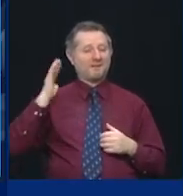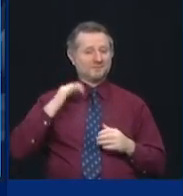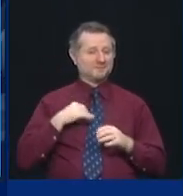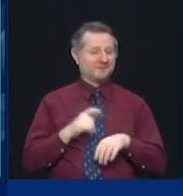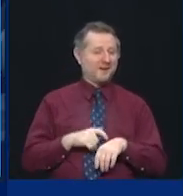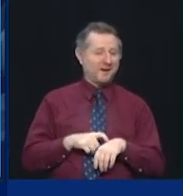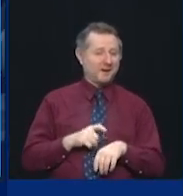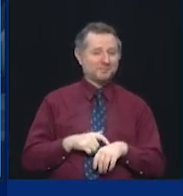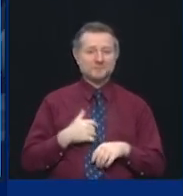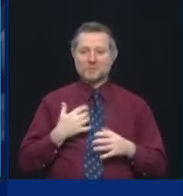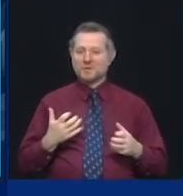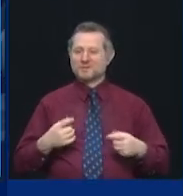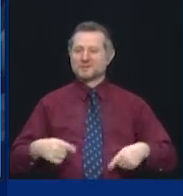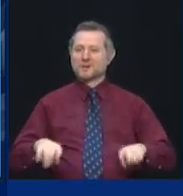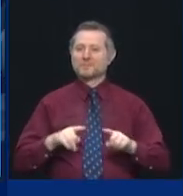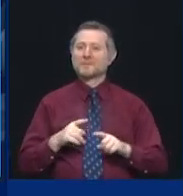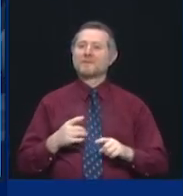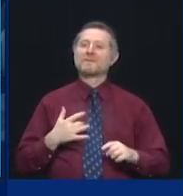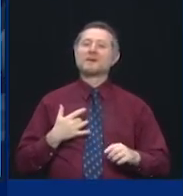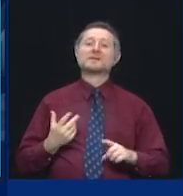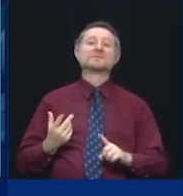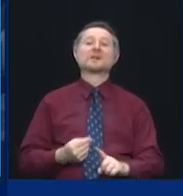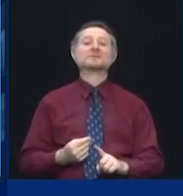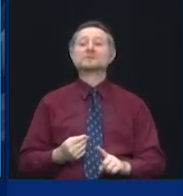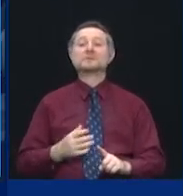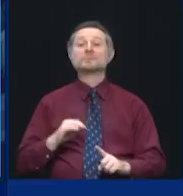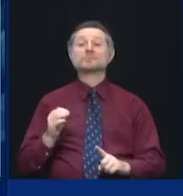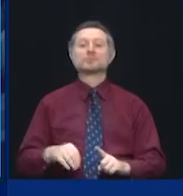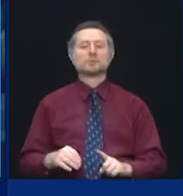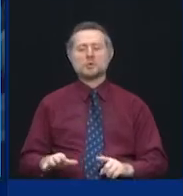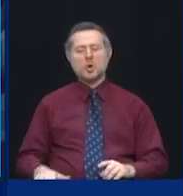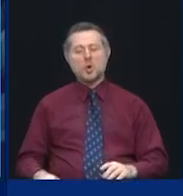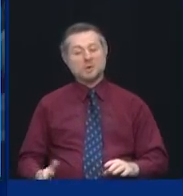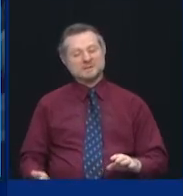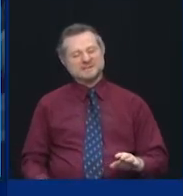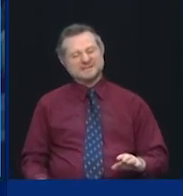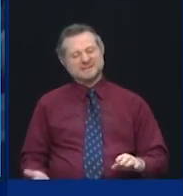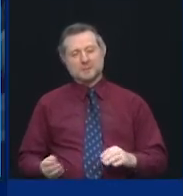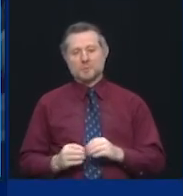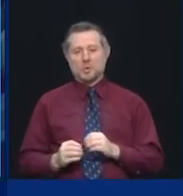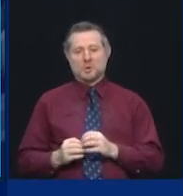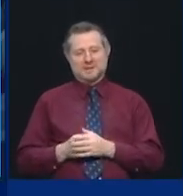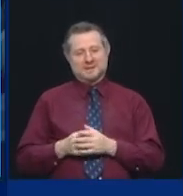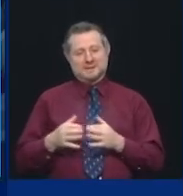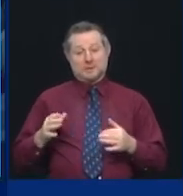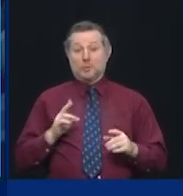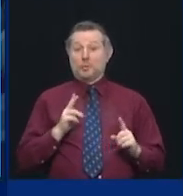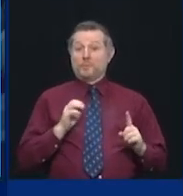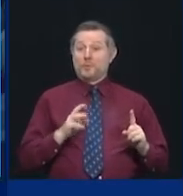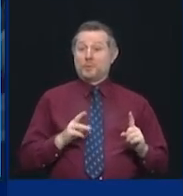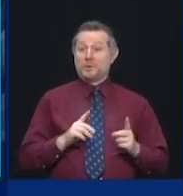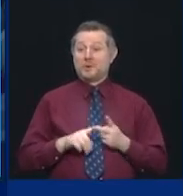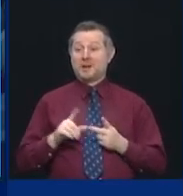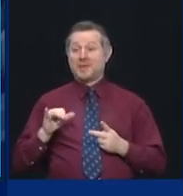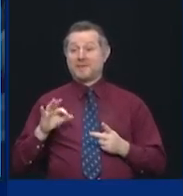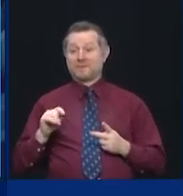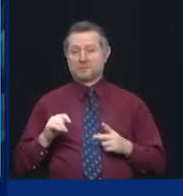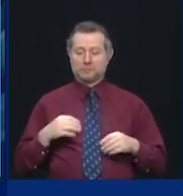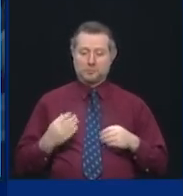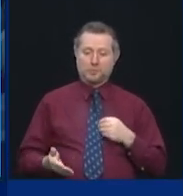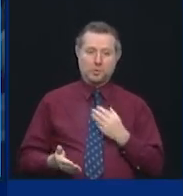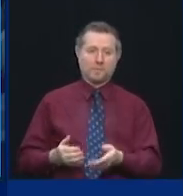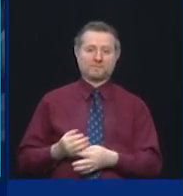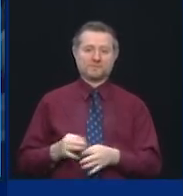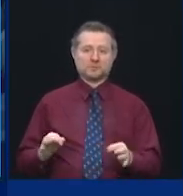We want to get the vaccination rate up for young people. And I think Uber and Lyft offering free rides to the vaccine site